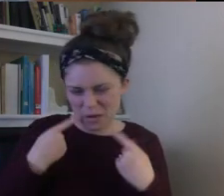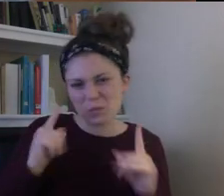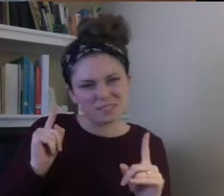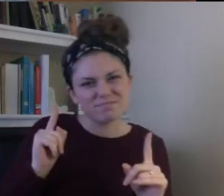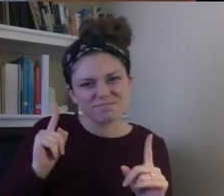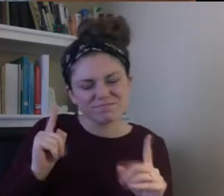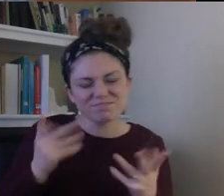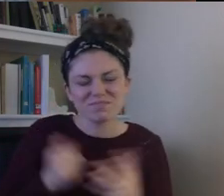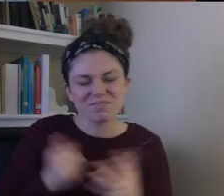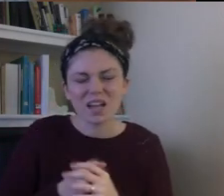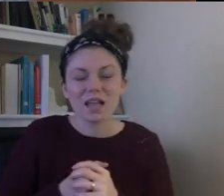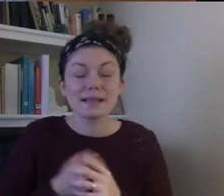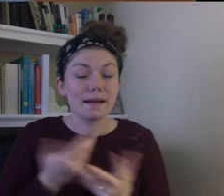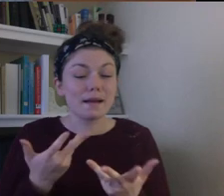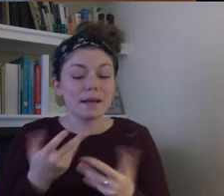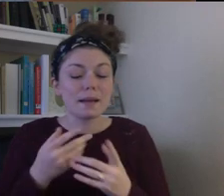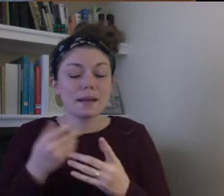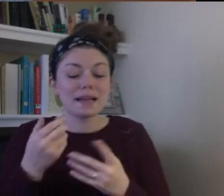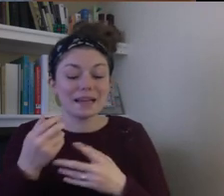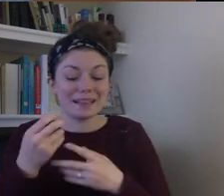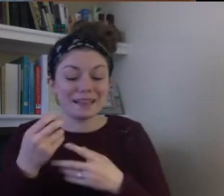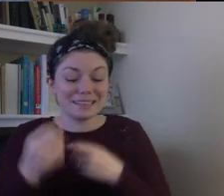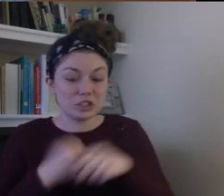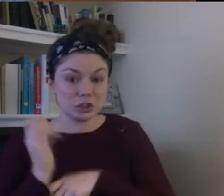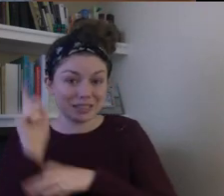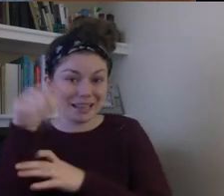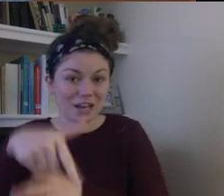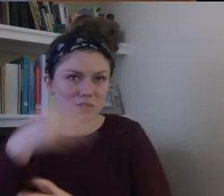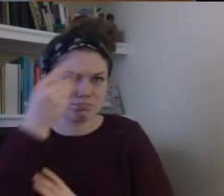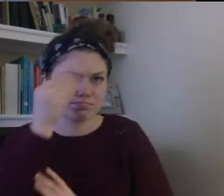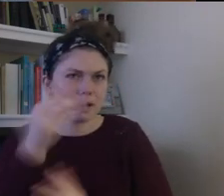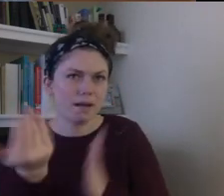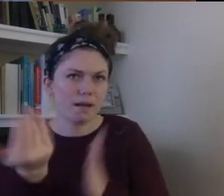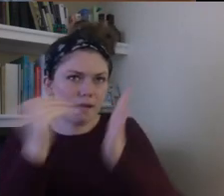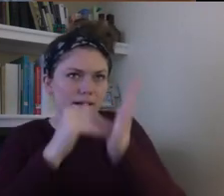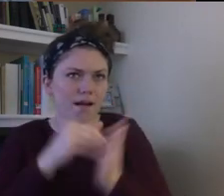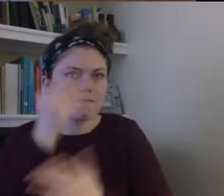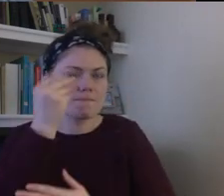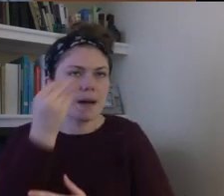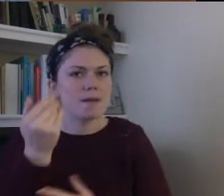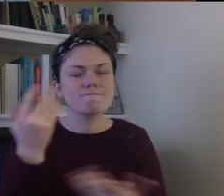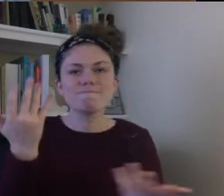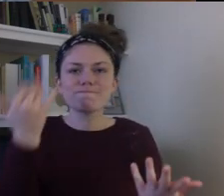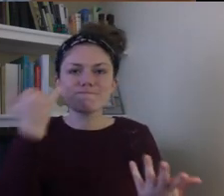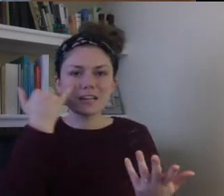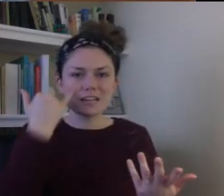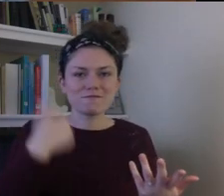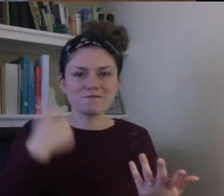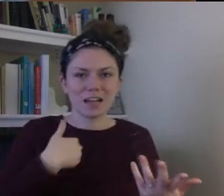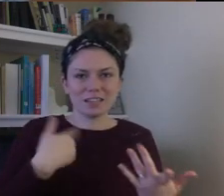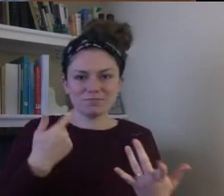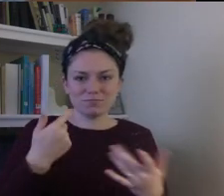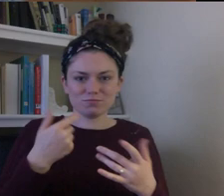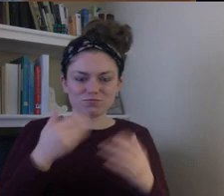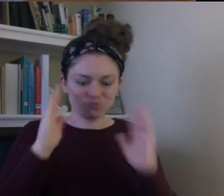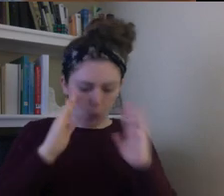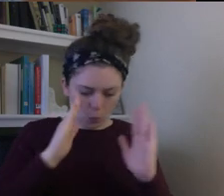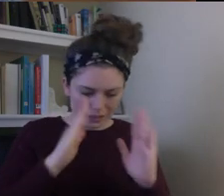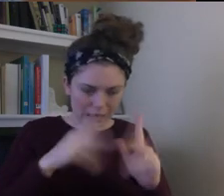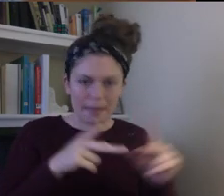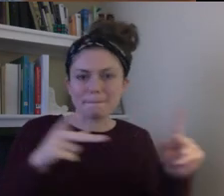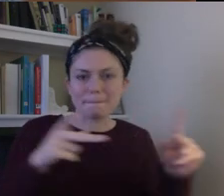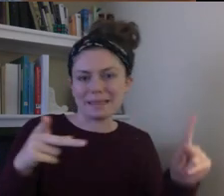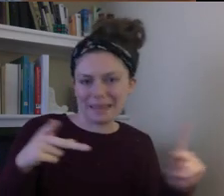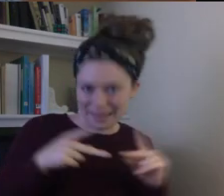later, I thought about the story again, and I thought, what if I focused on the locations of where the